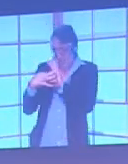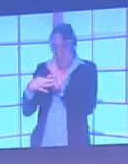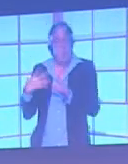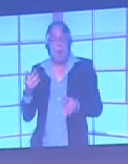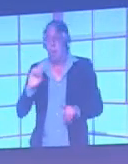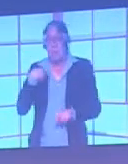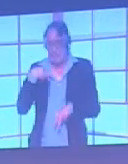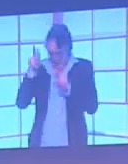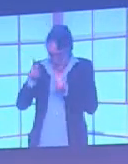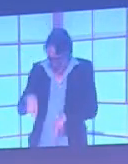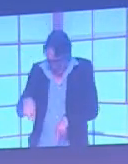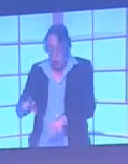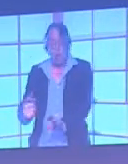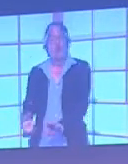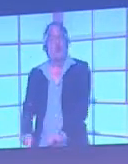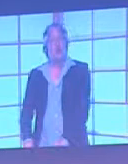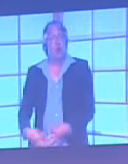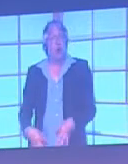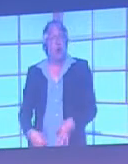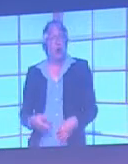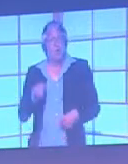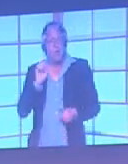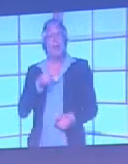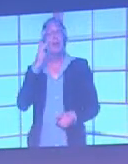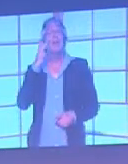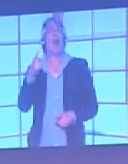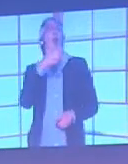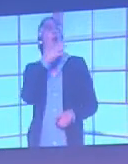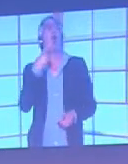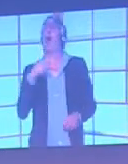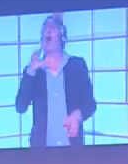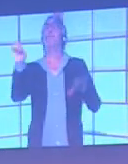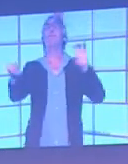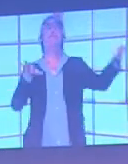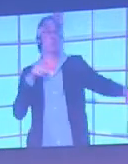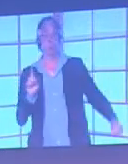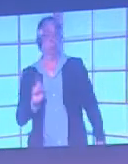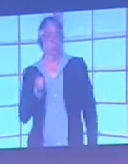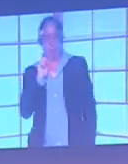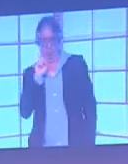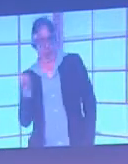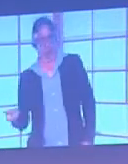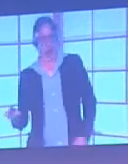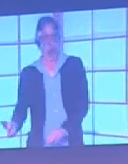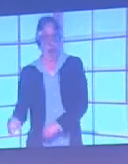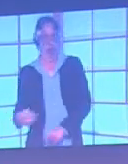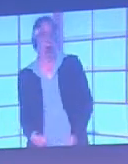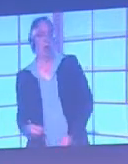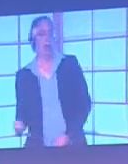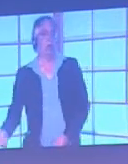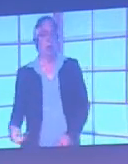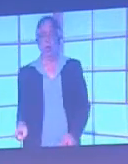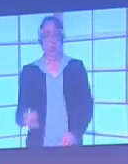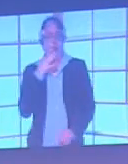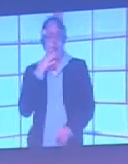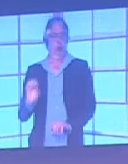their socks. I had to concentrate really, really hard in that match, and there was nothing else I could do about it.